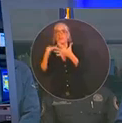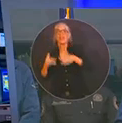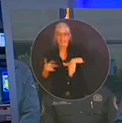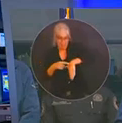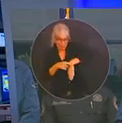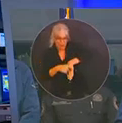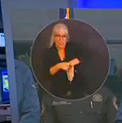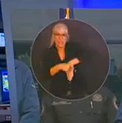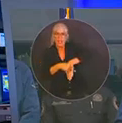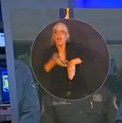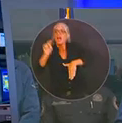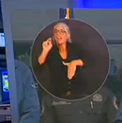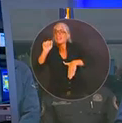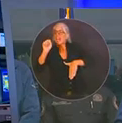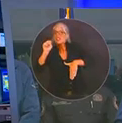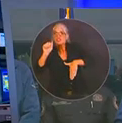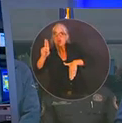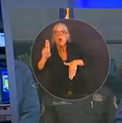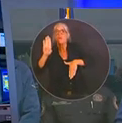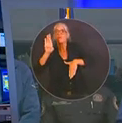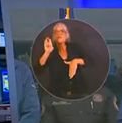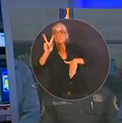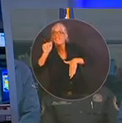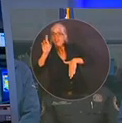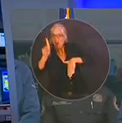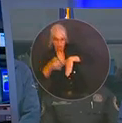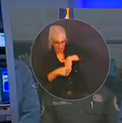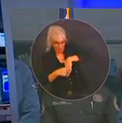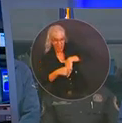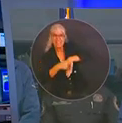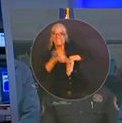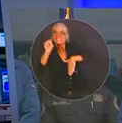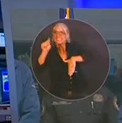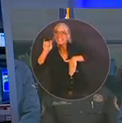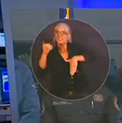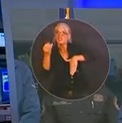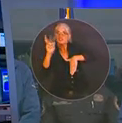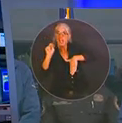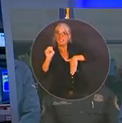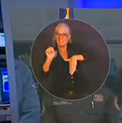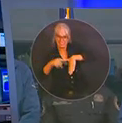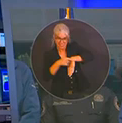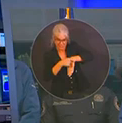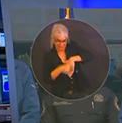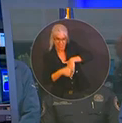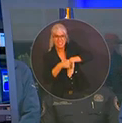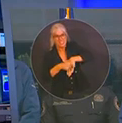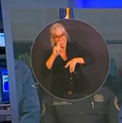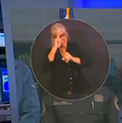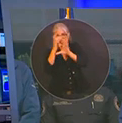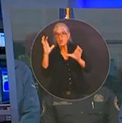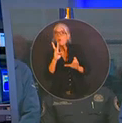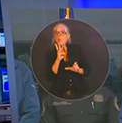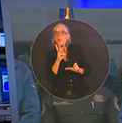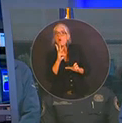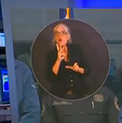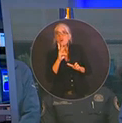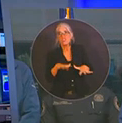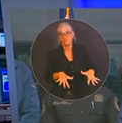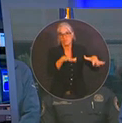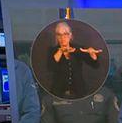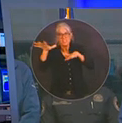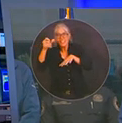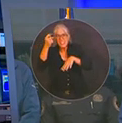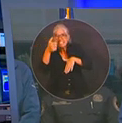the St. John's River. 10 to 15 feet peak storm surge is forecast for the